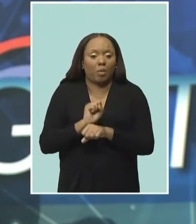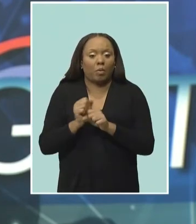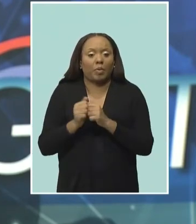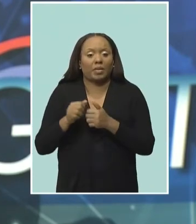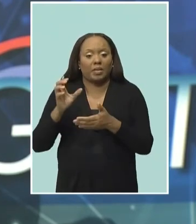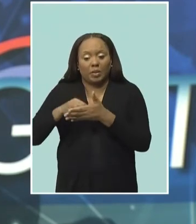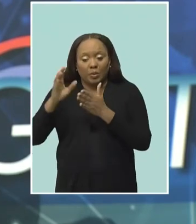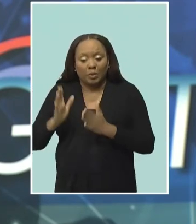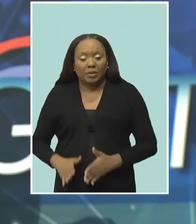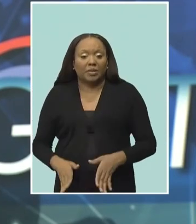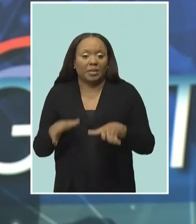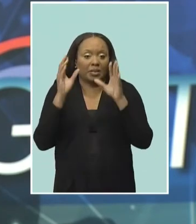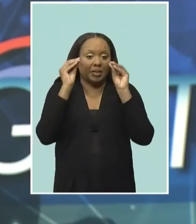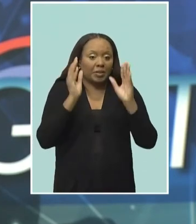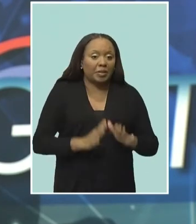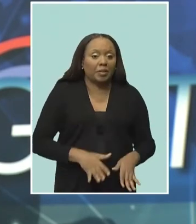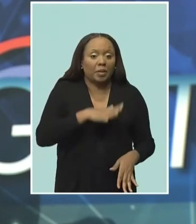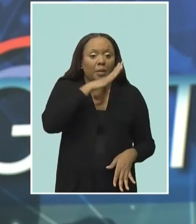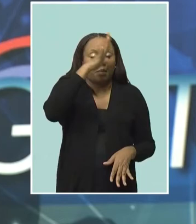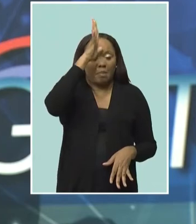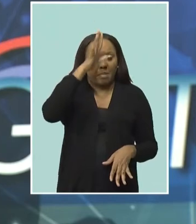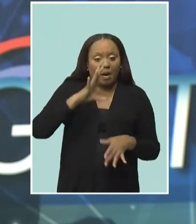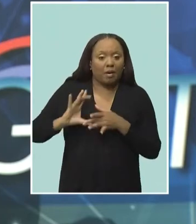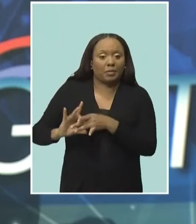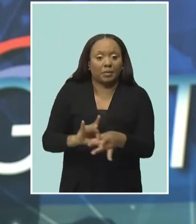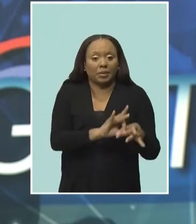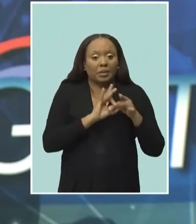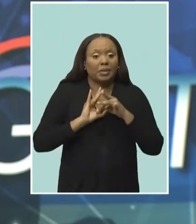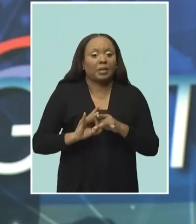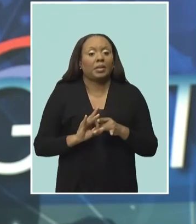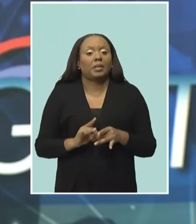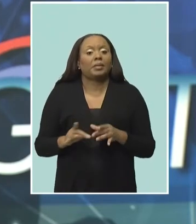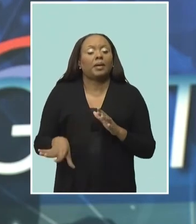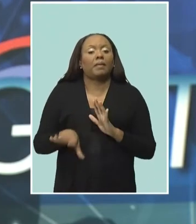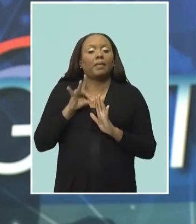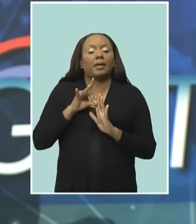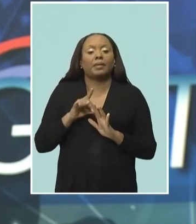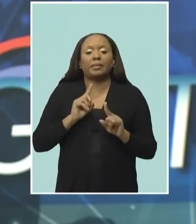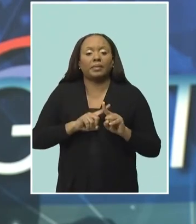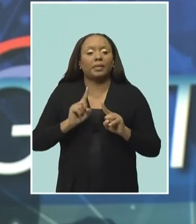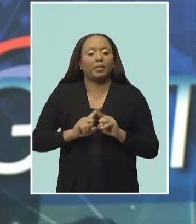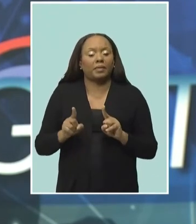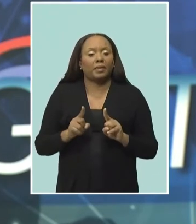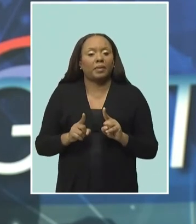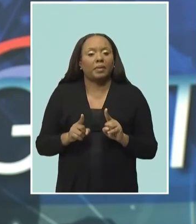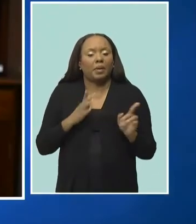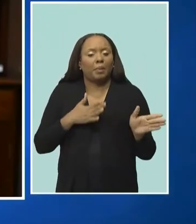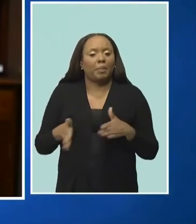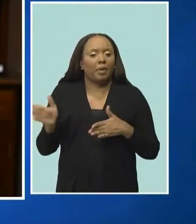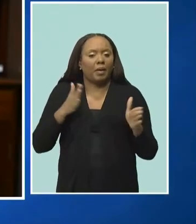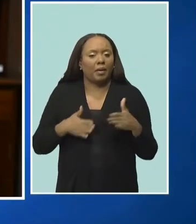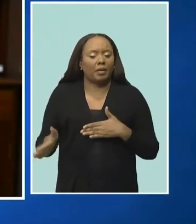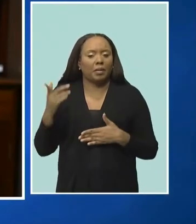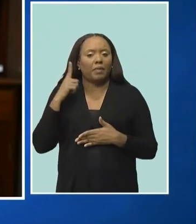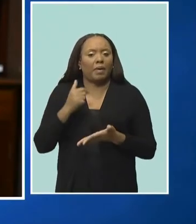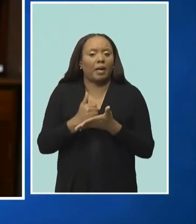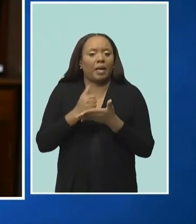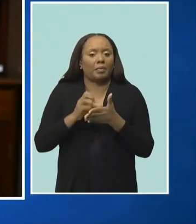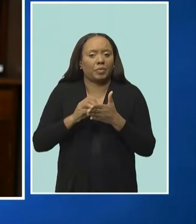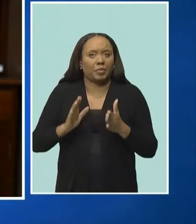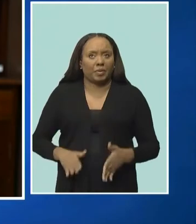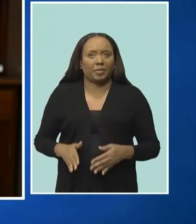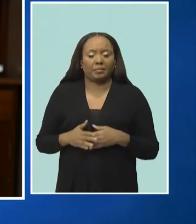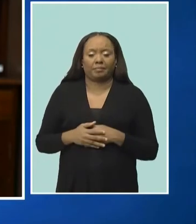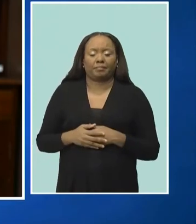and parents to develop intervention strategies tailored to students' needs. A meeting will